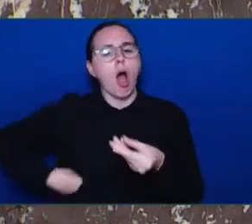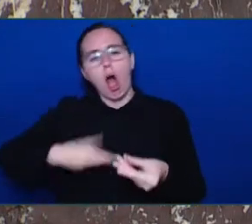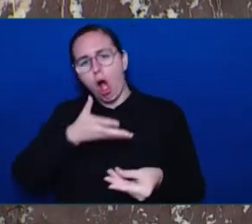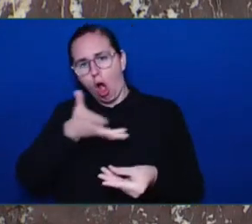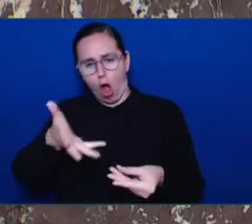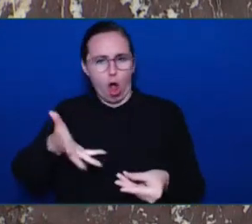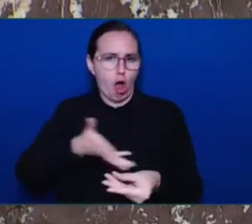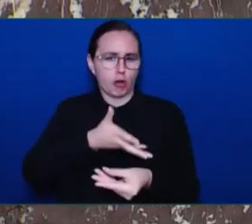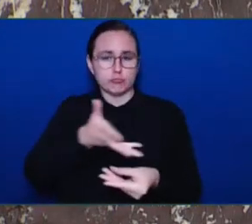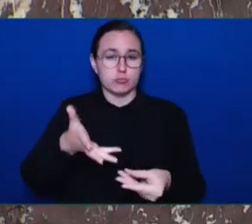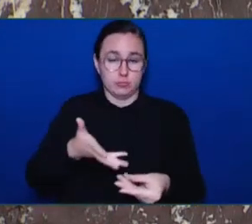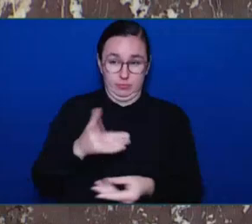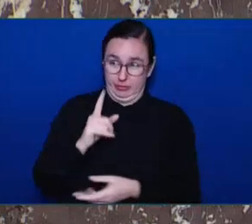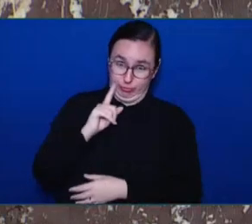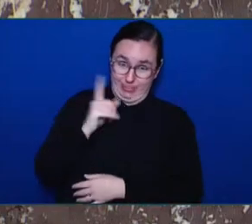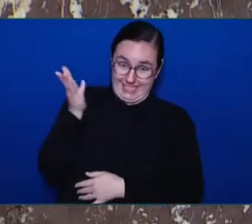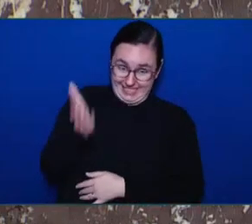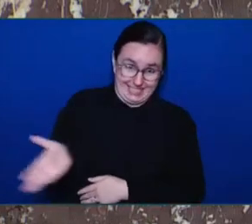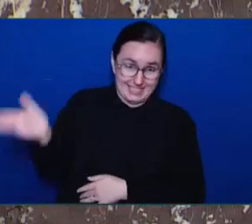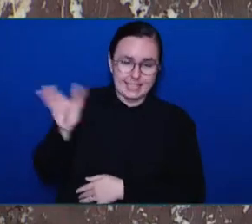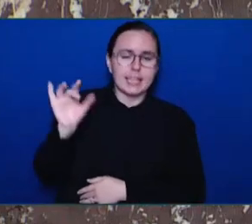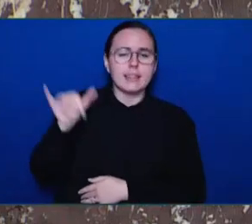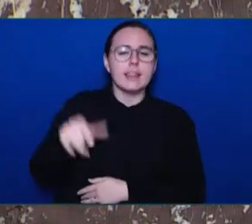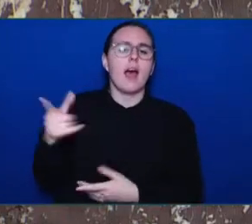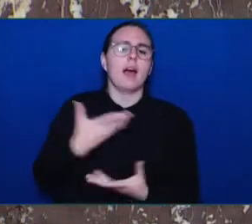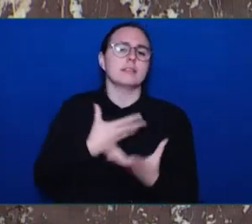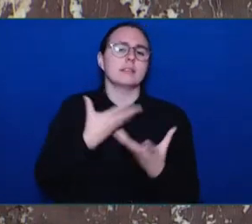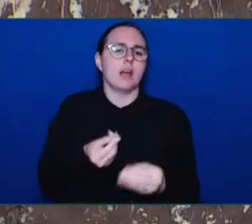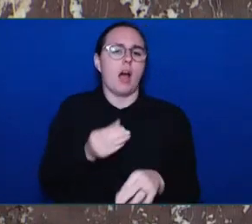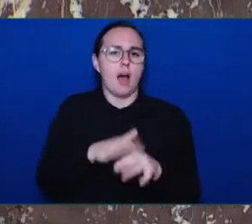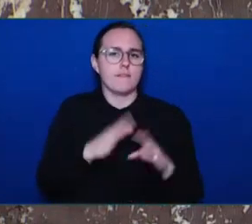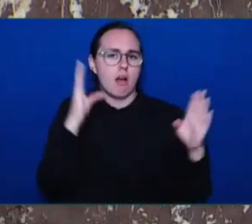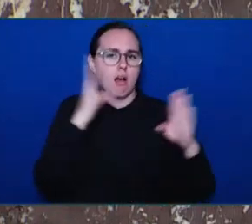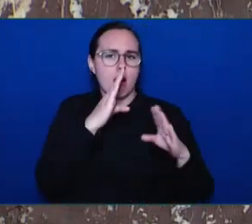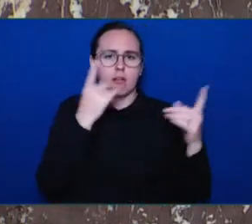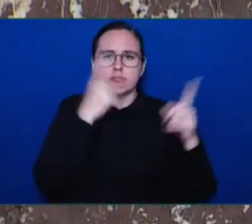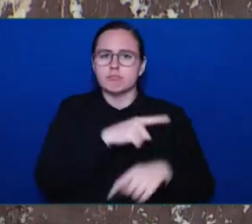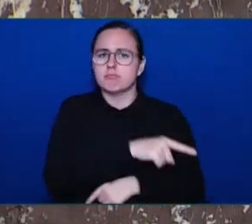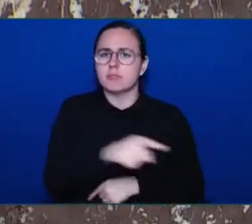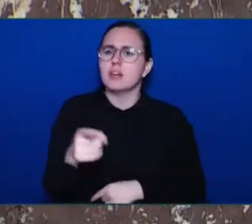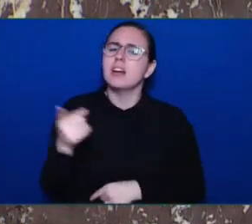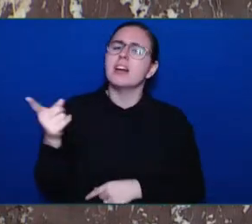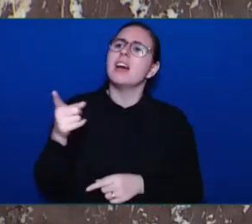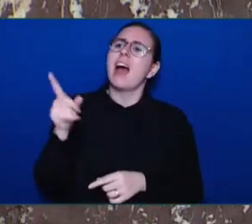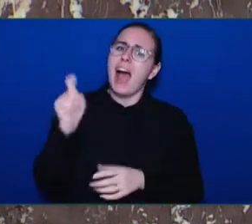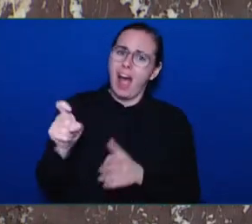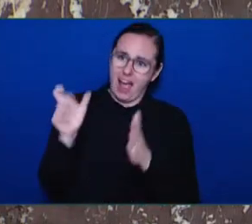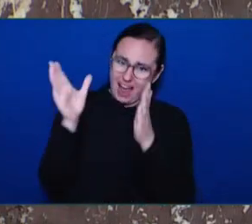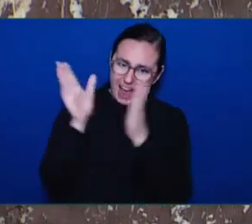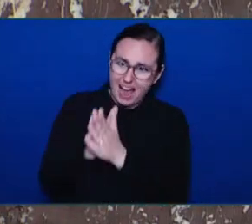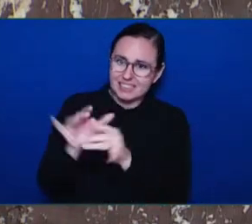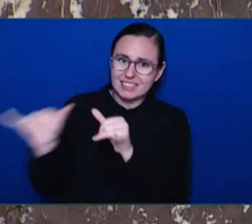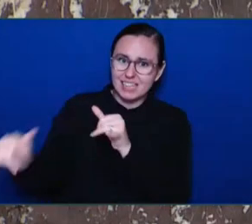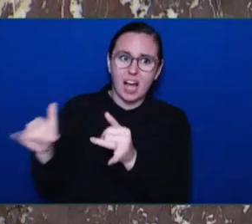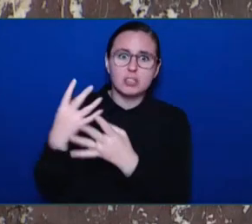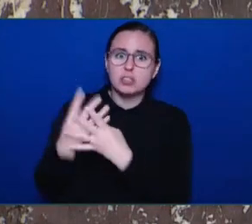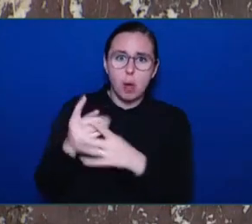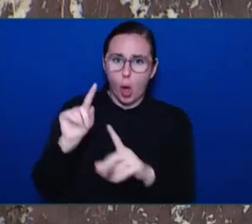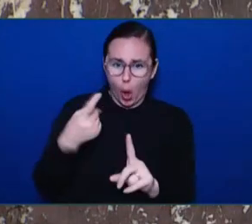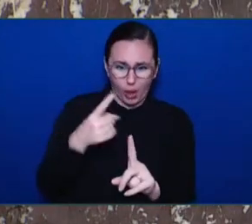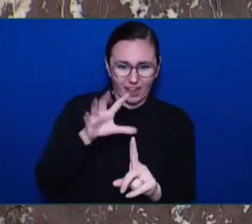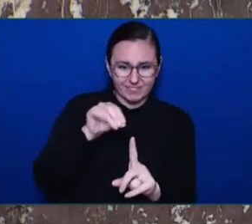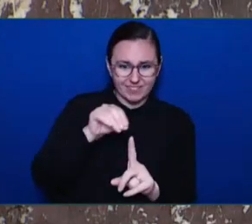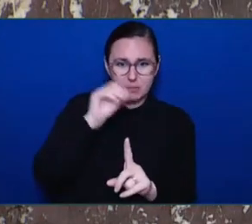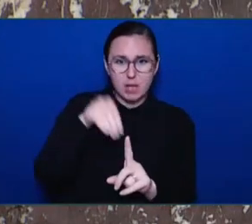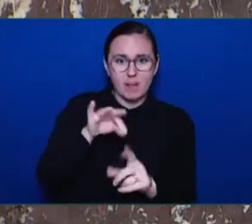detention of violent offenders who breach their bail conditions in 50% of the cases. So if a prolific offender